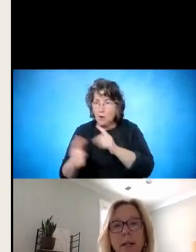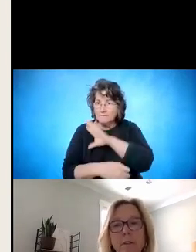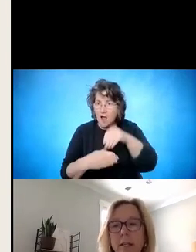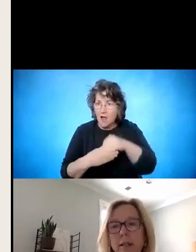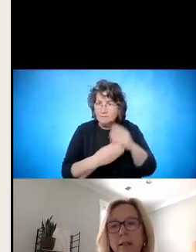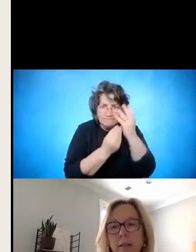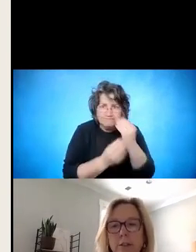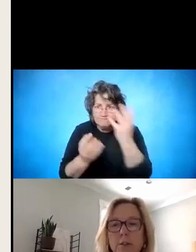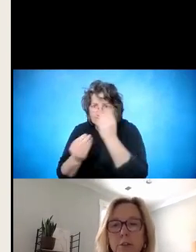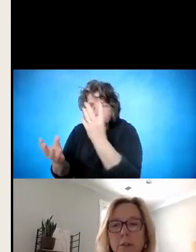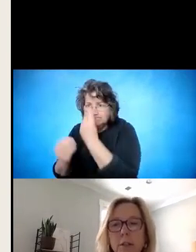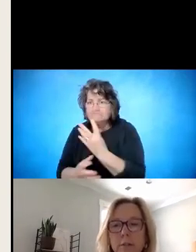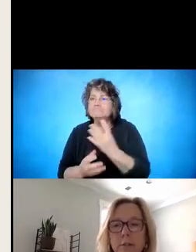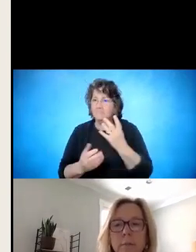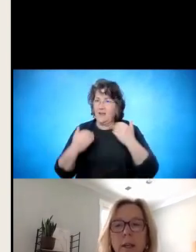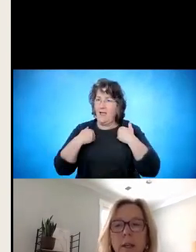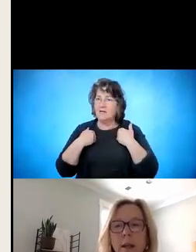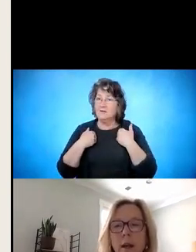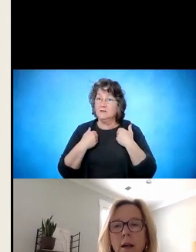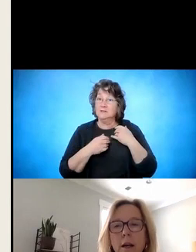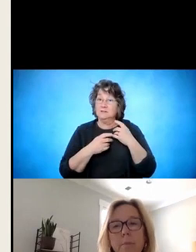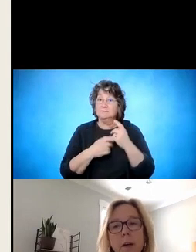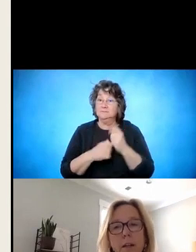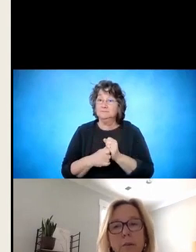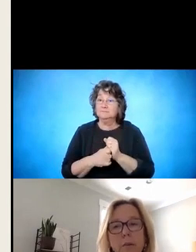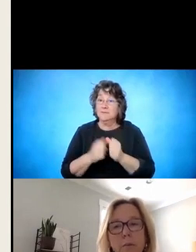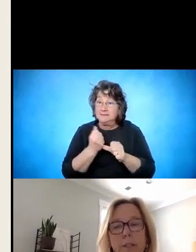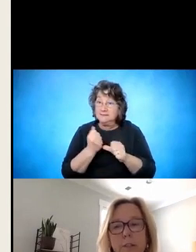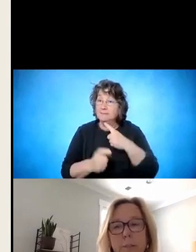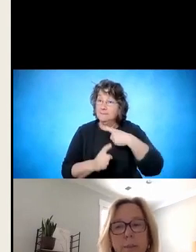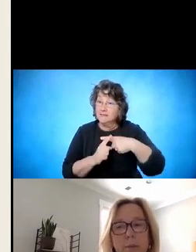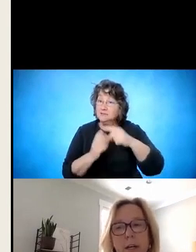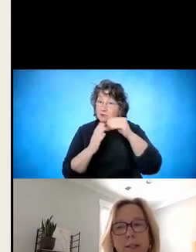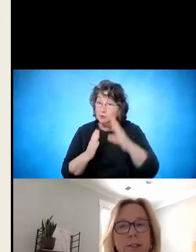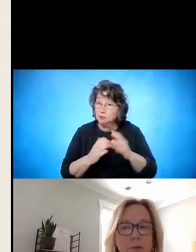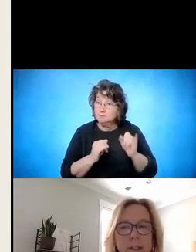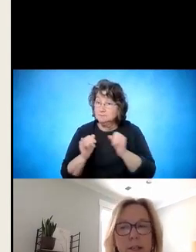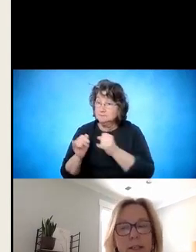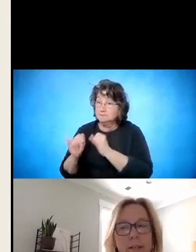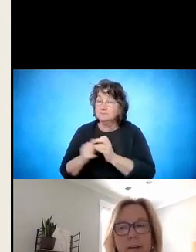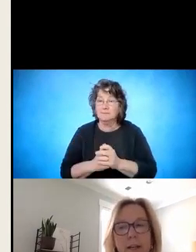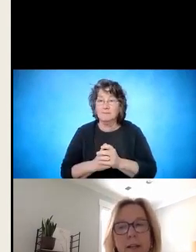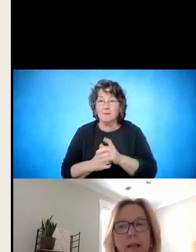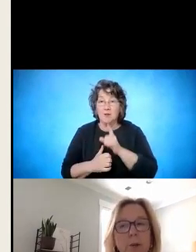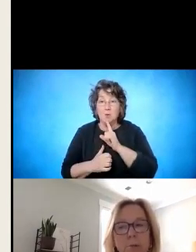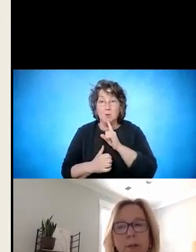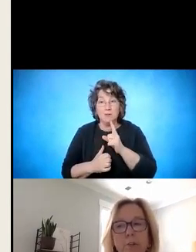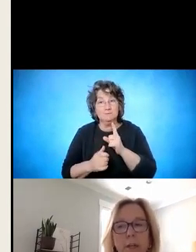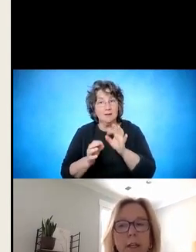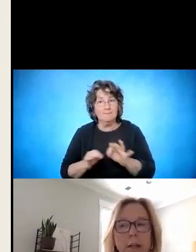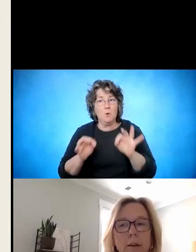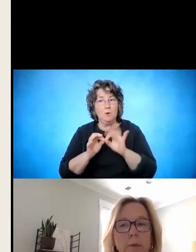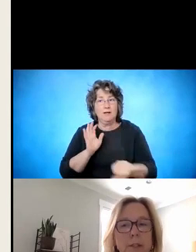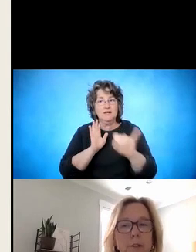system level and the individual student level. Part of the resource mapping process is really to identify the appropriate